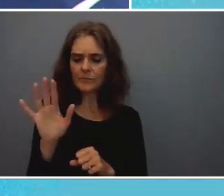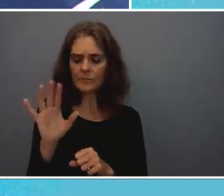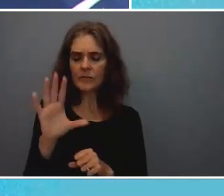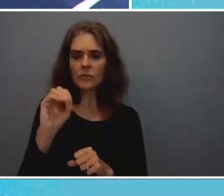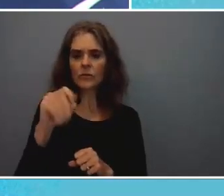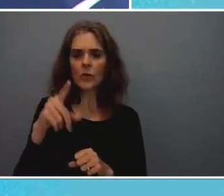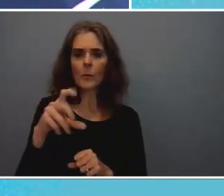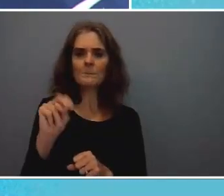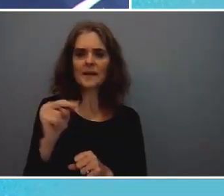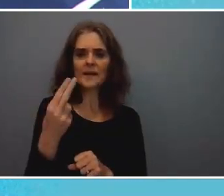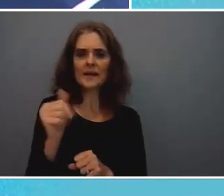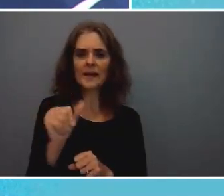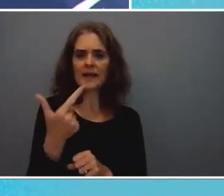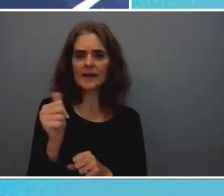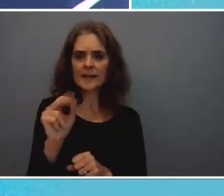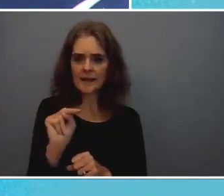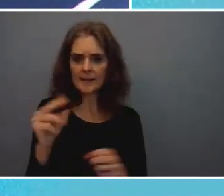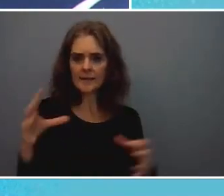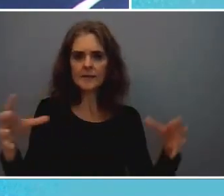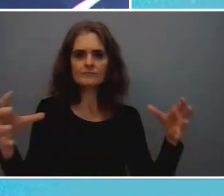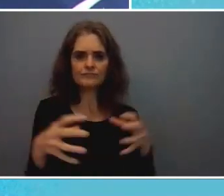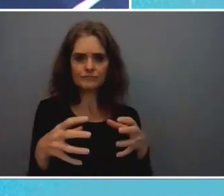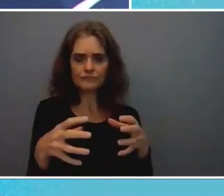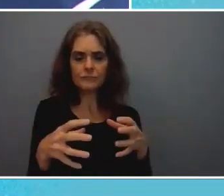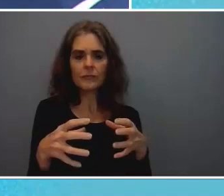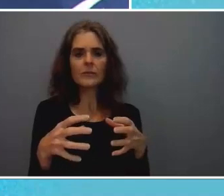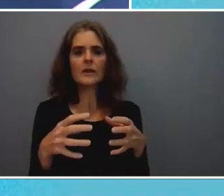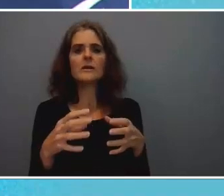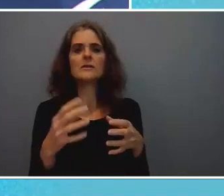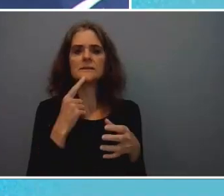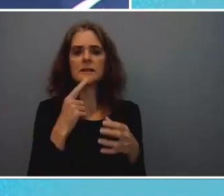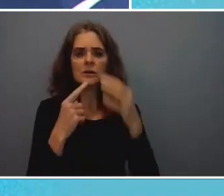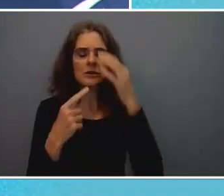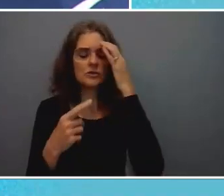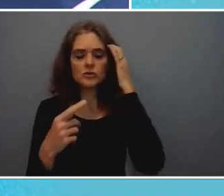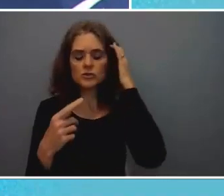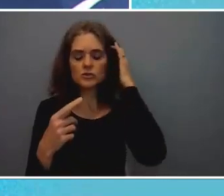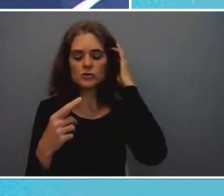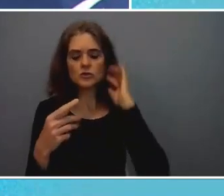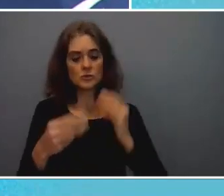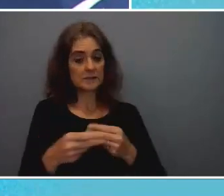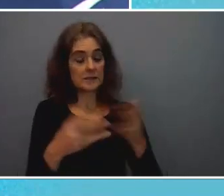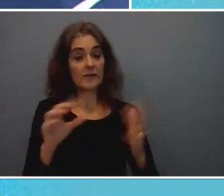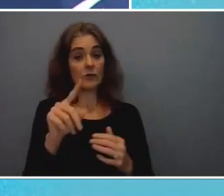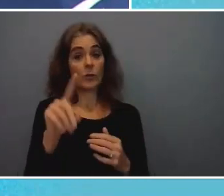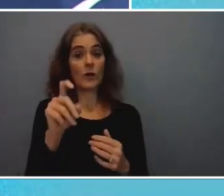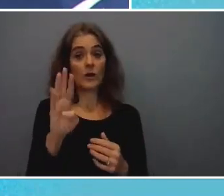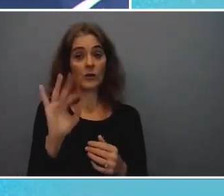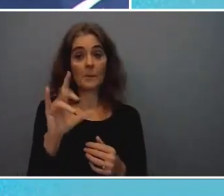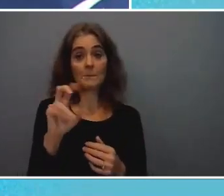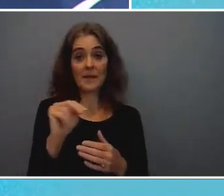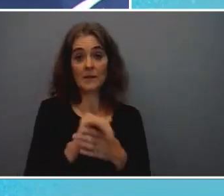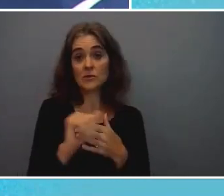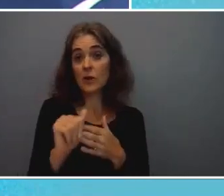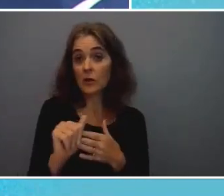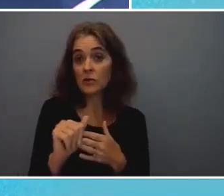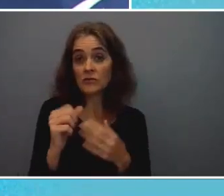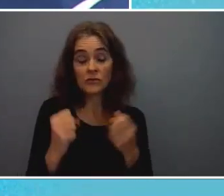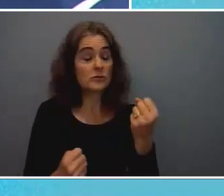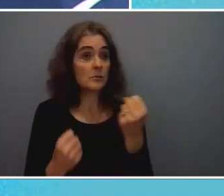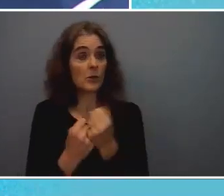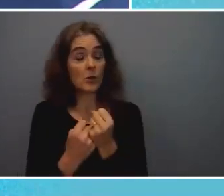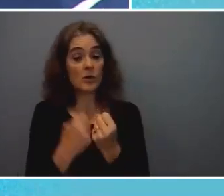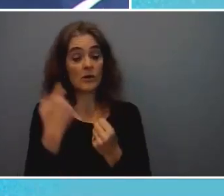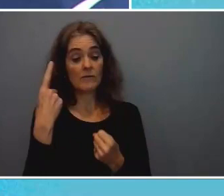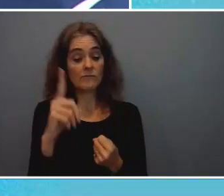cop to deliver 100 billion dollars of uh support to developing countries